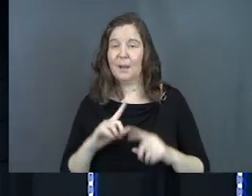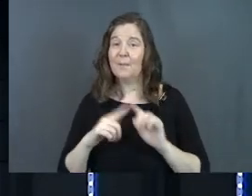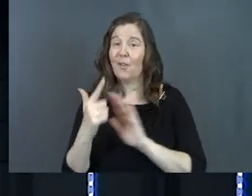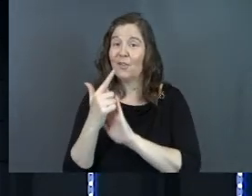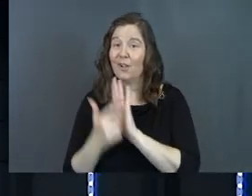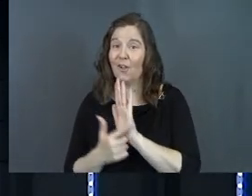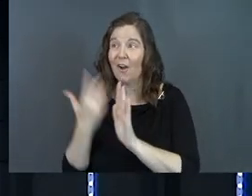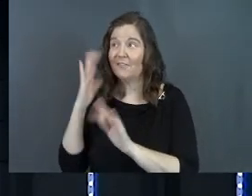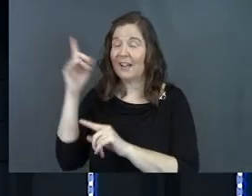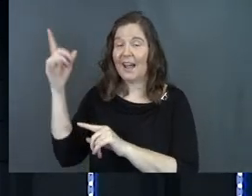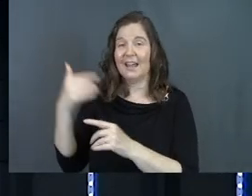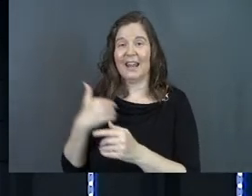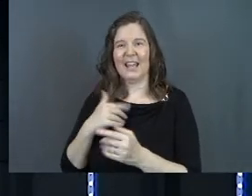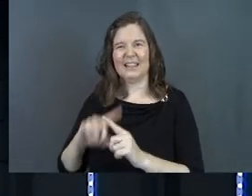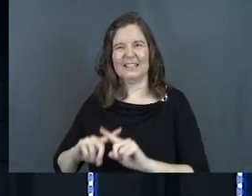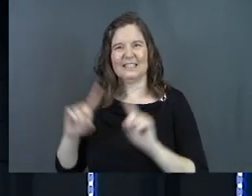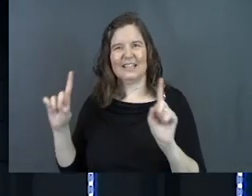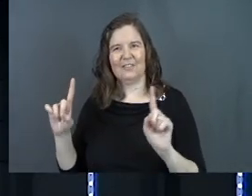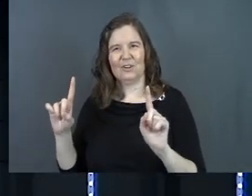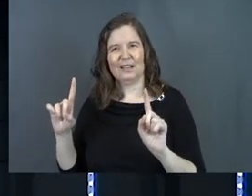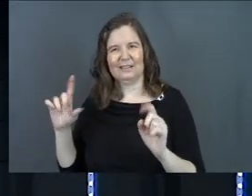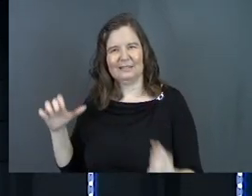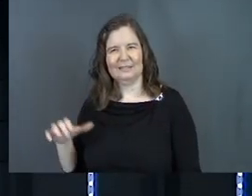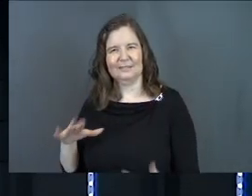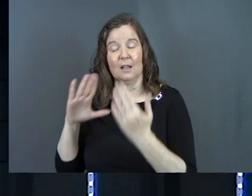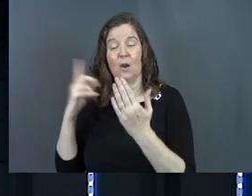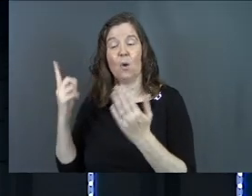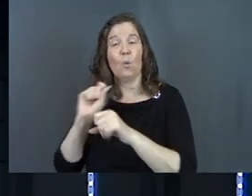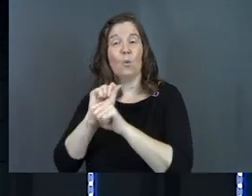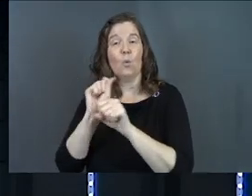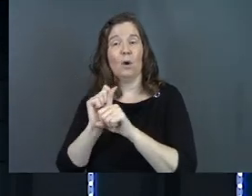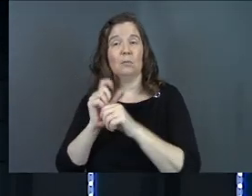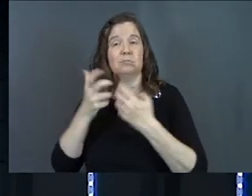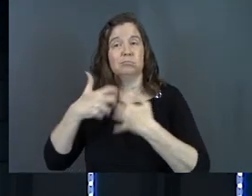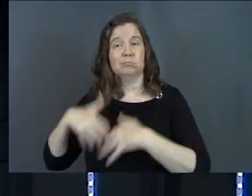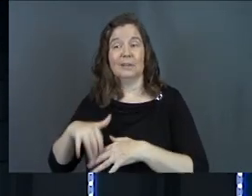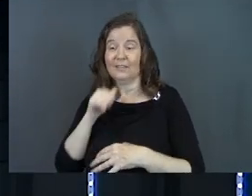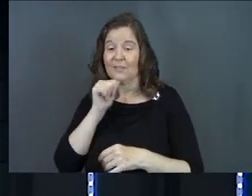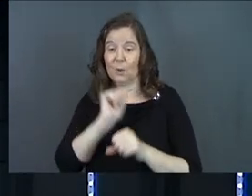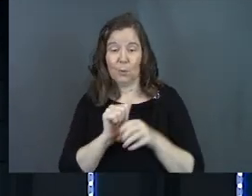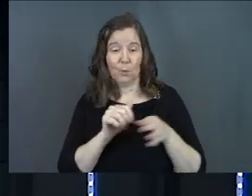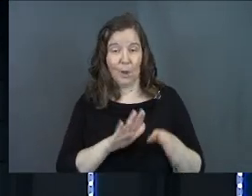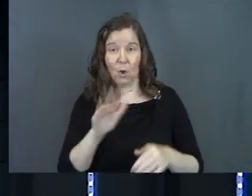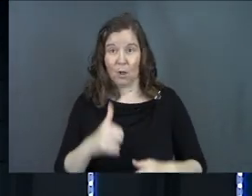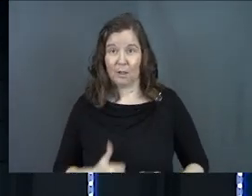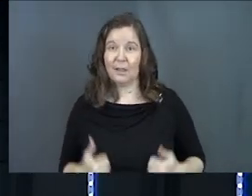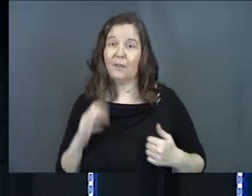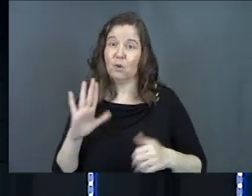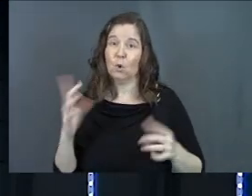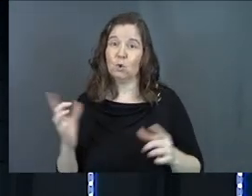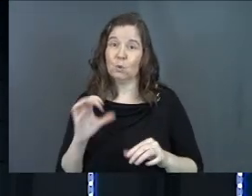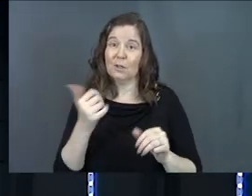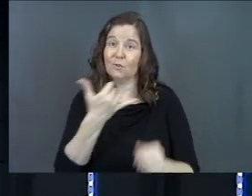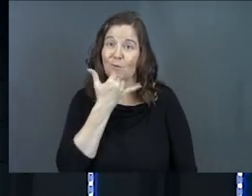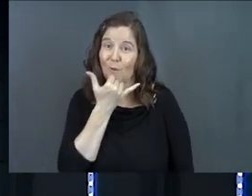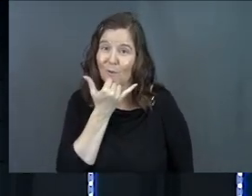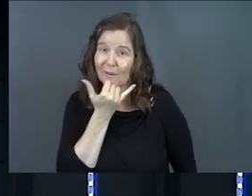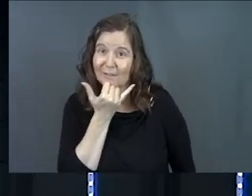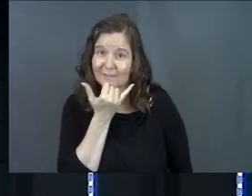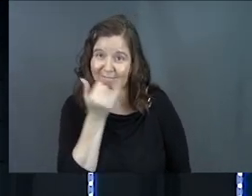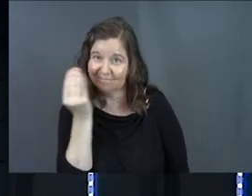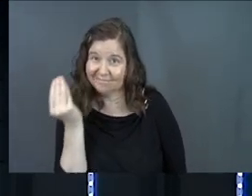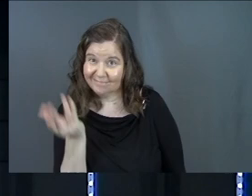But the law of God has this different way about it, and it always works this way. And if it's not working this way in your life, you're doing it wrong,